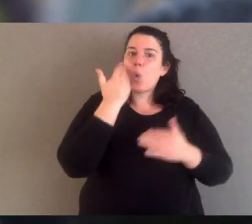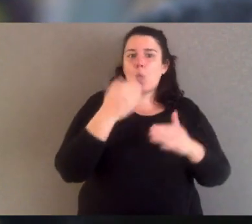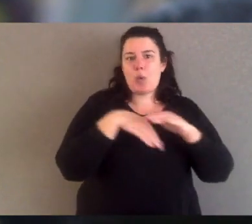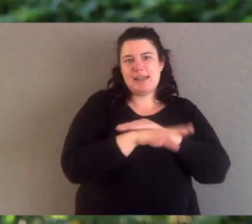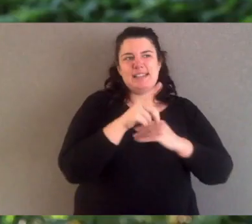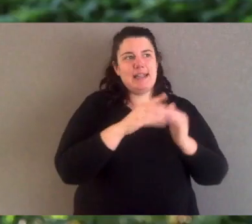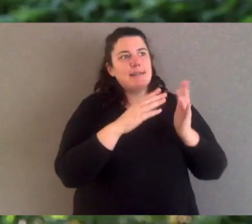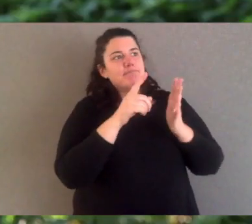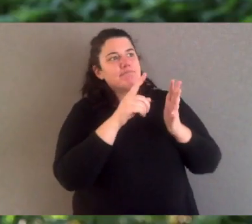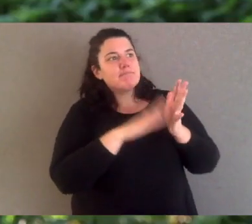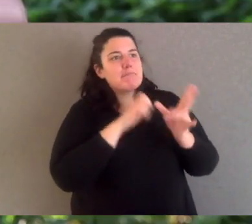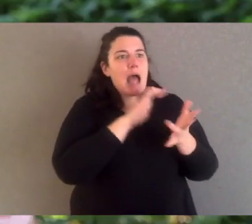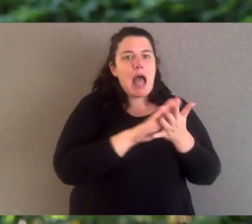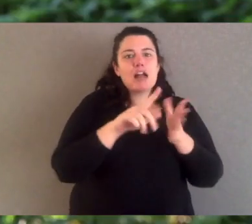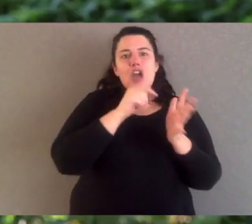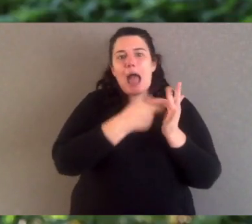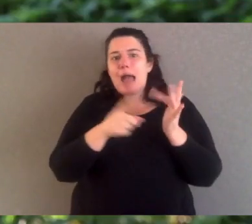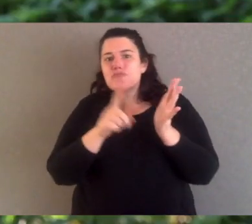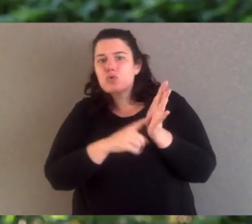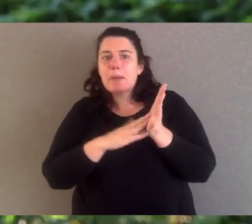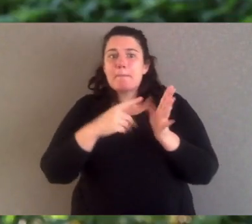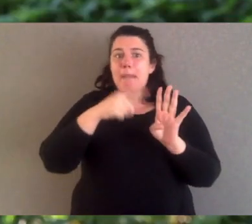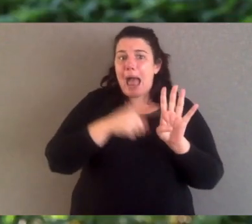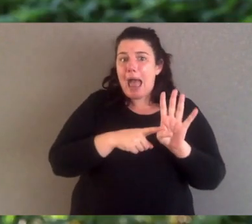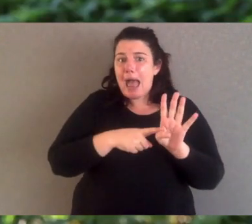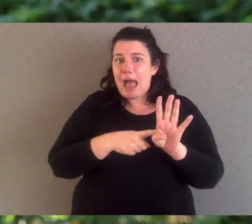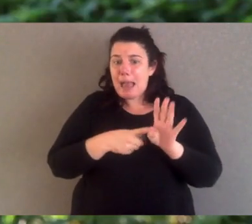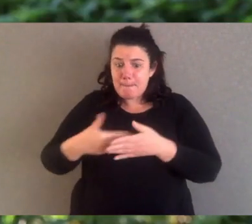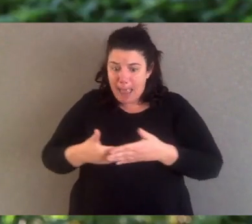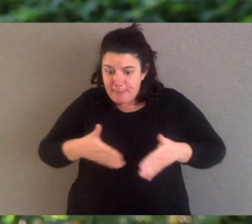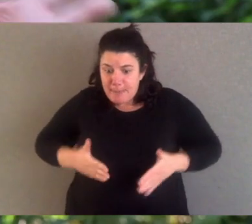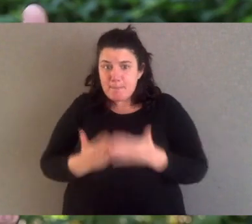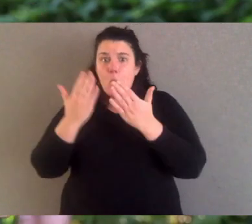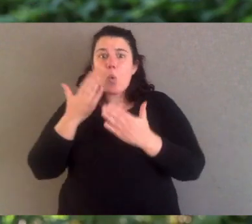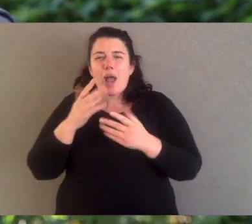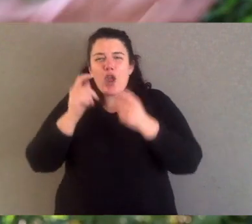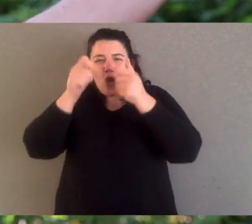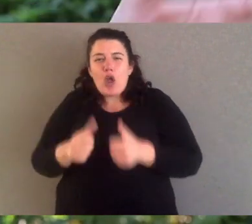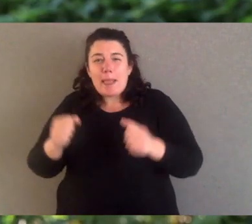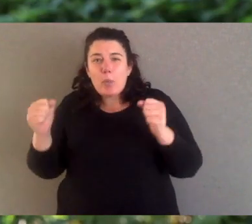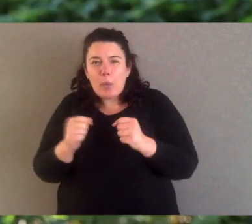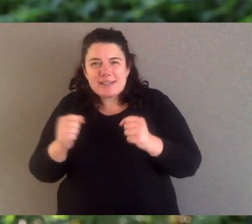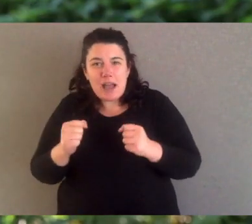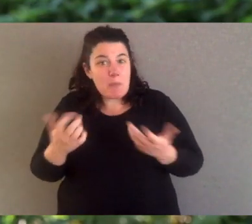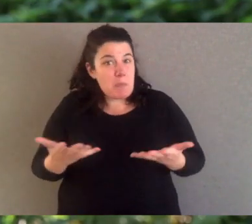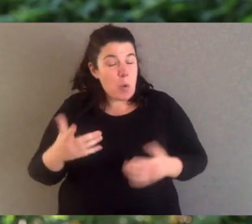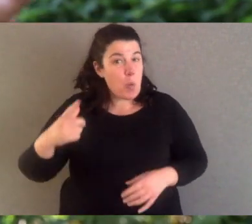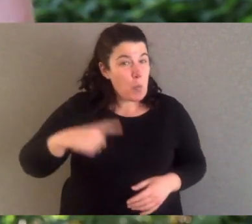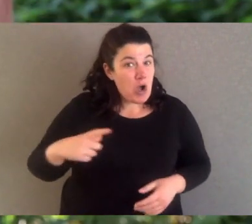early winter. Now why do you think that is? I'll give you an example. If you go to the Great Plains of Africa,